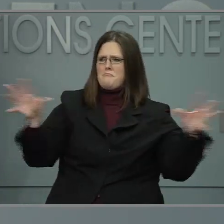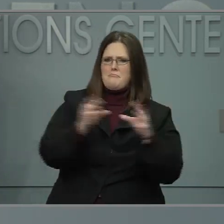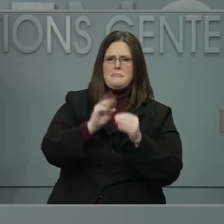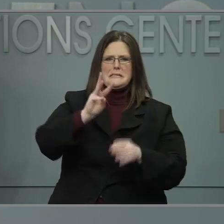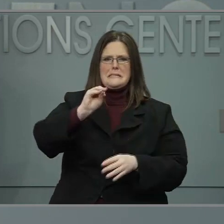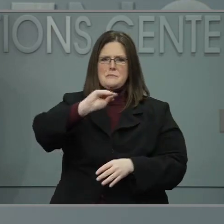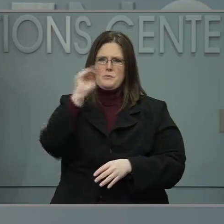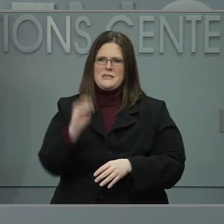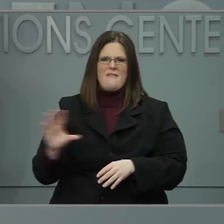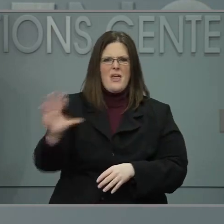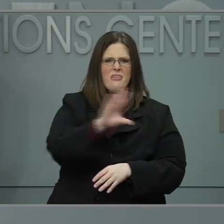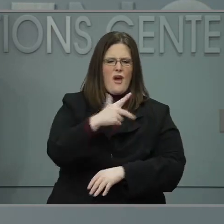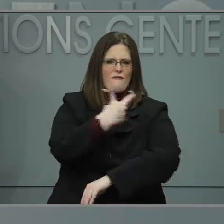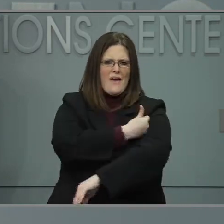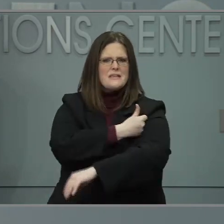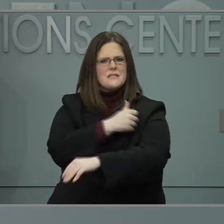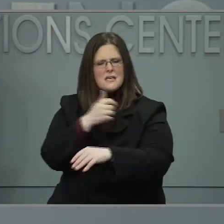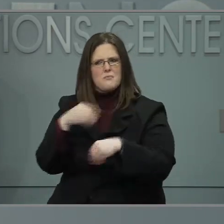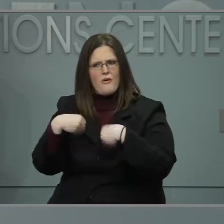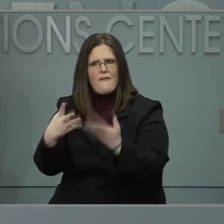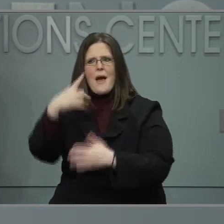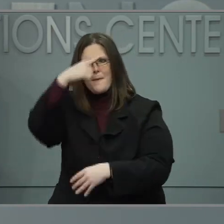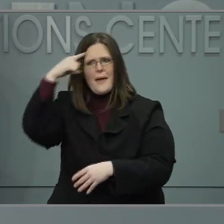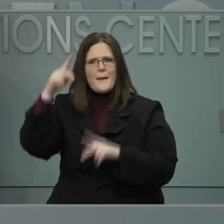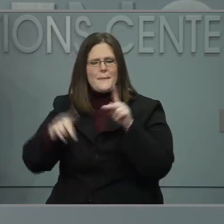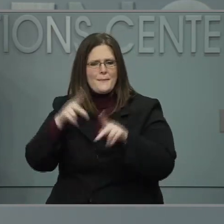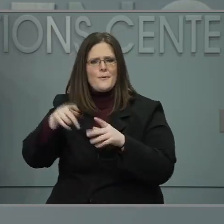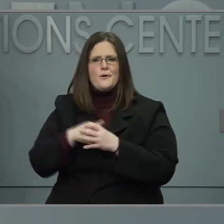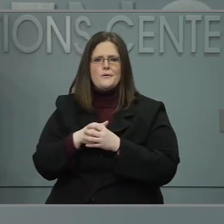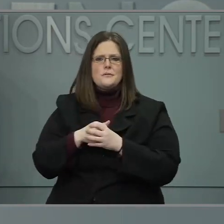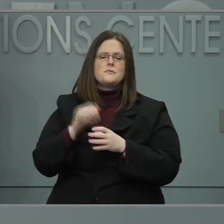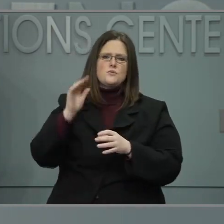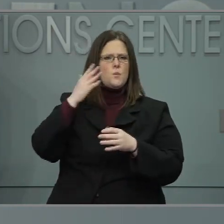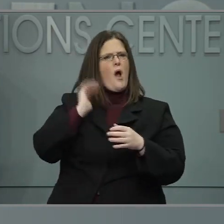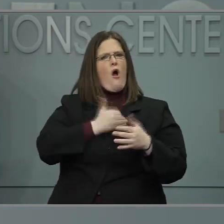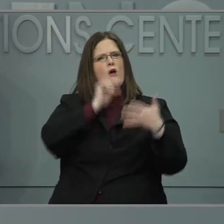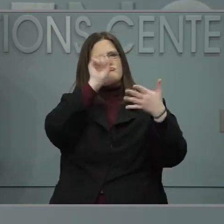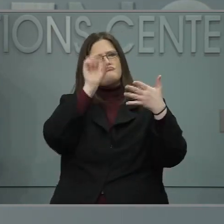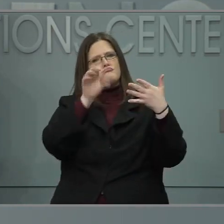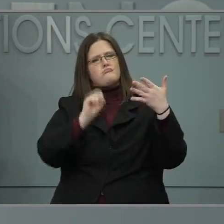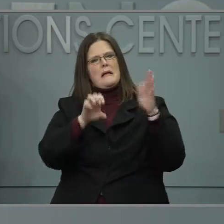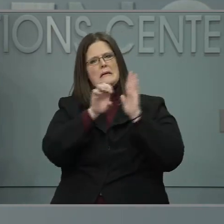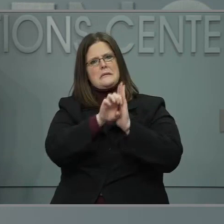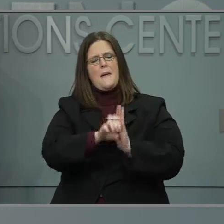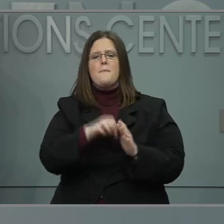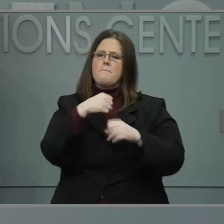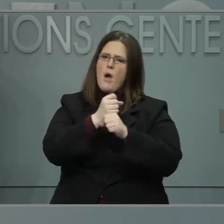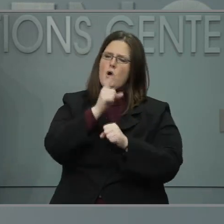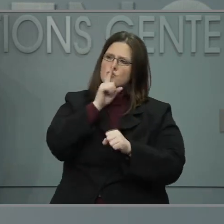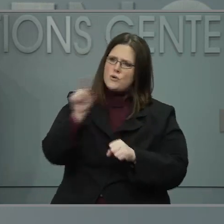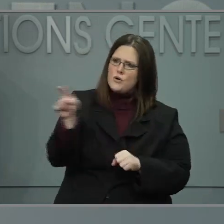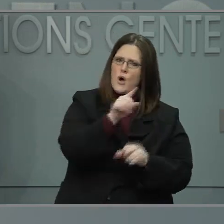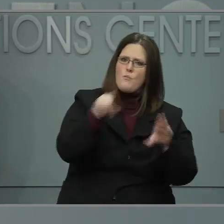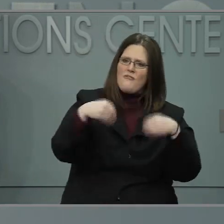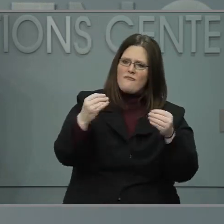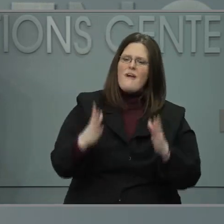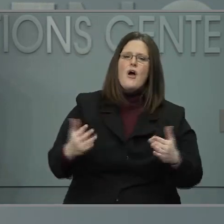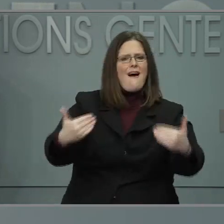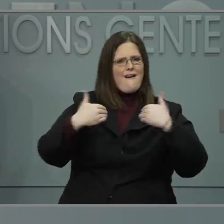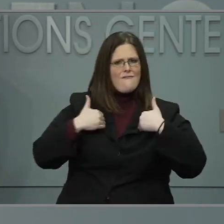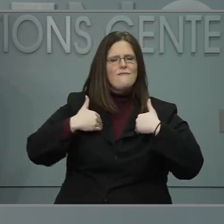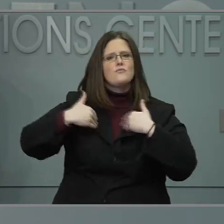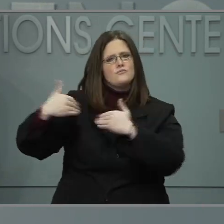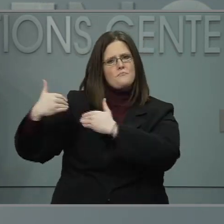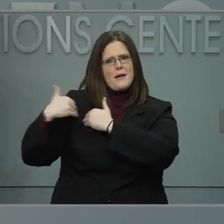equitable access to vaccines if everyone is focused on the goal and is held accountable to it. We know that some people still have